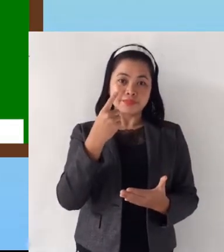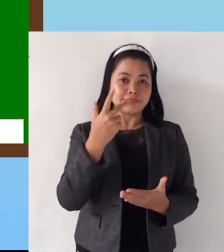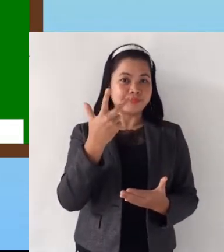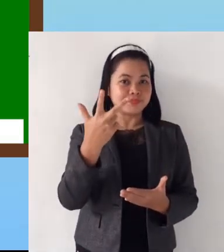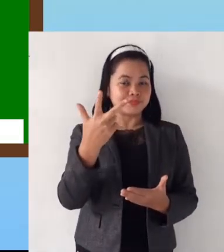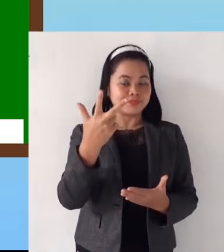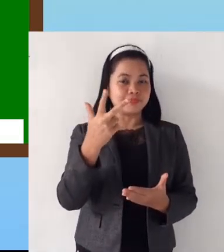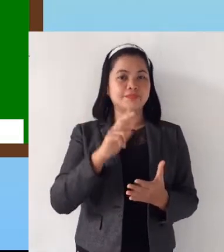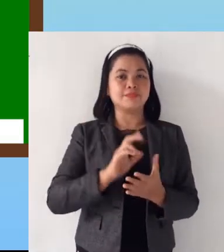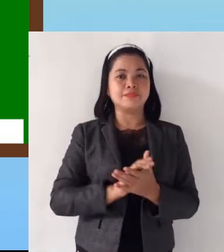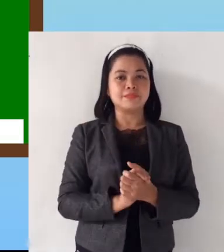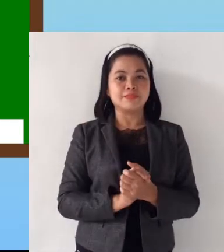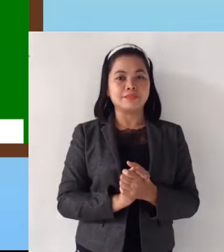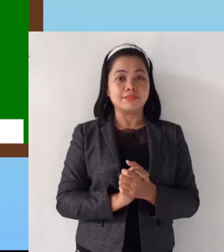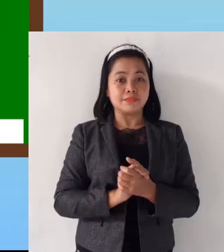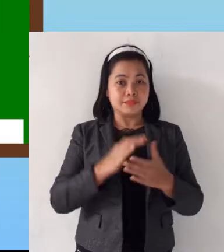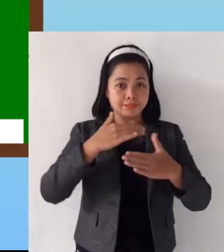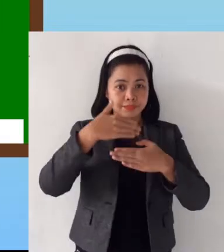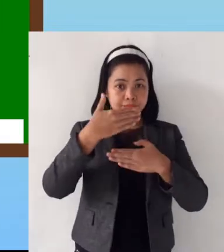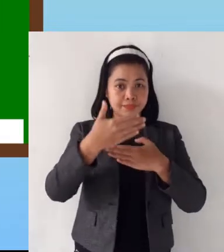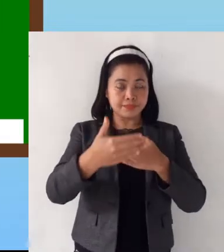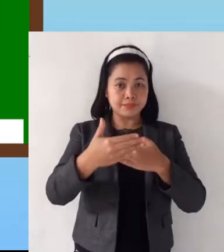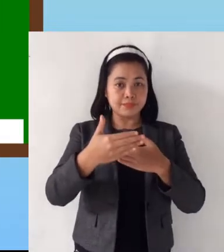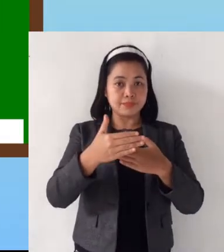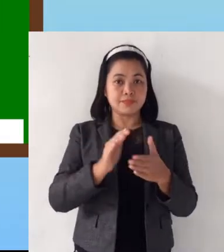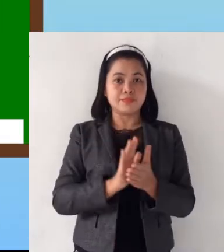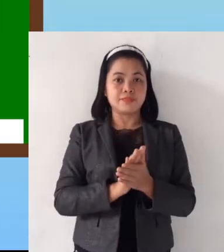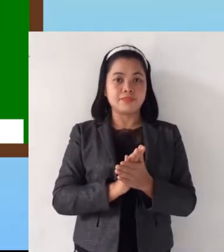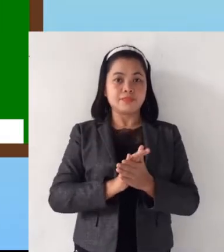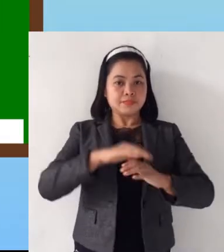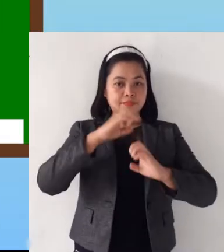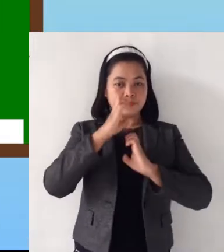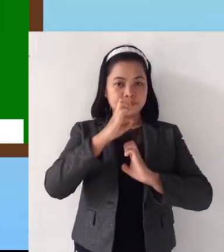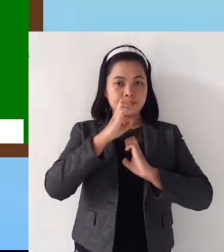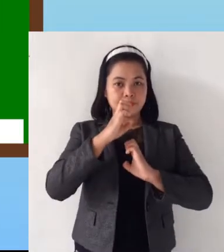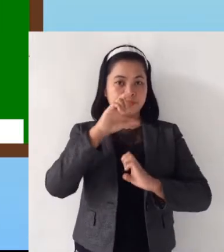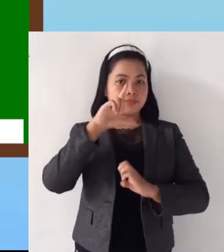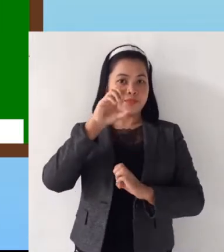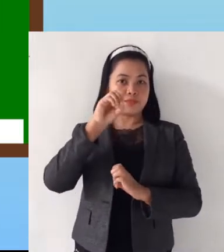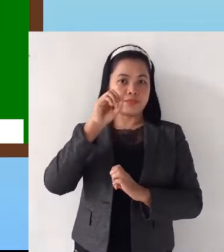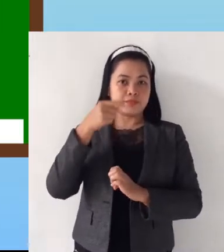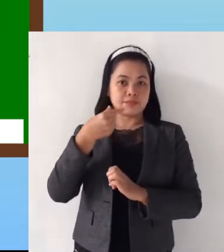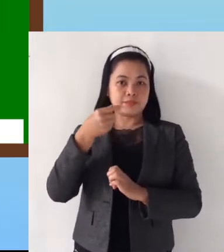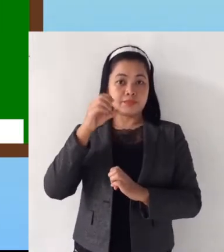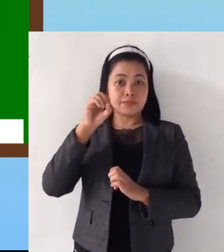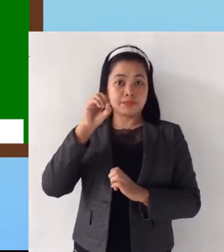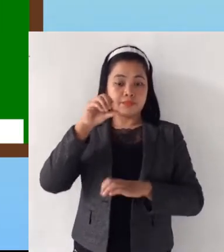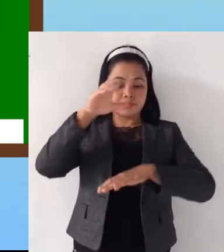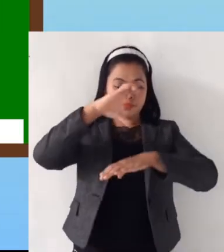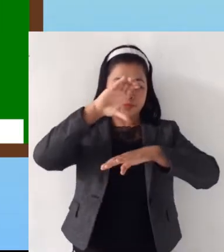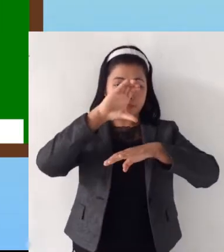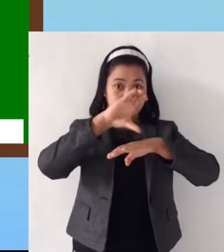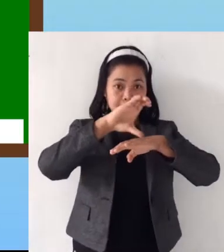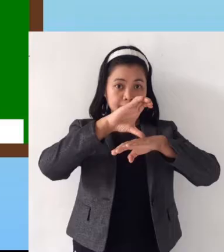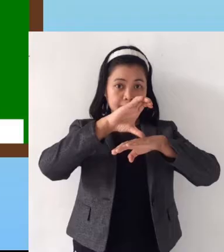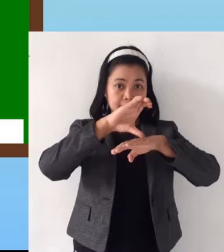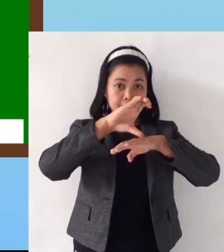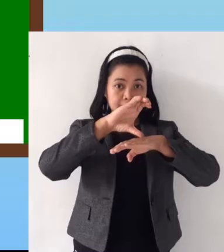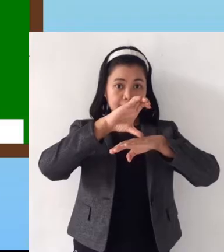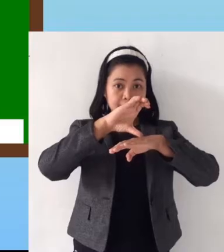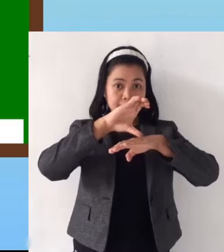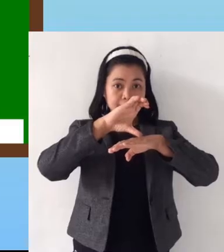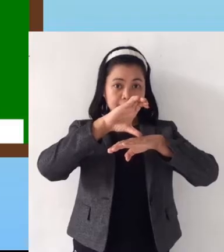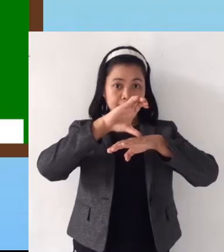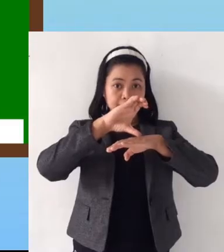3. And then, the DepEd logo. In the center, it's